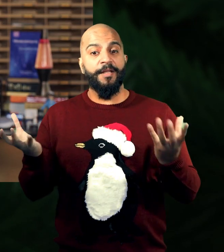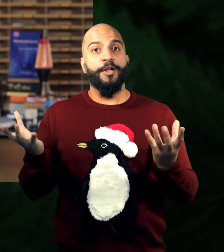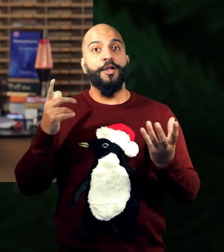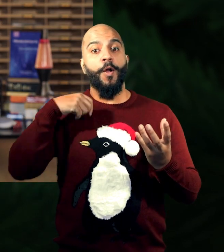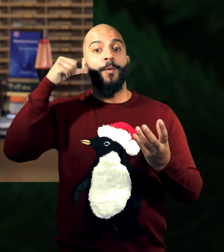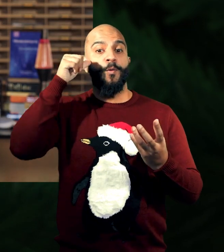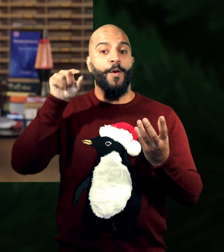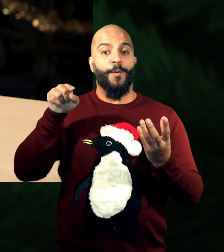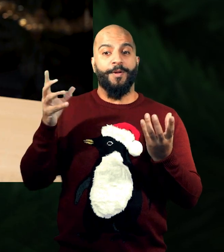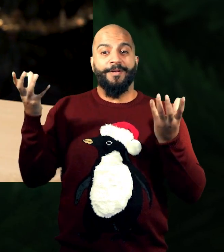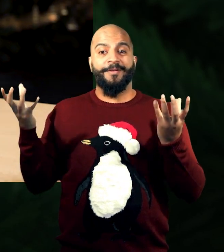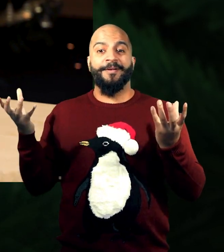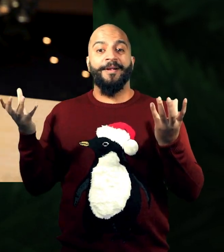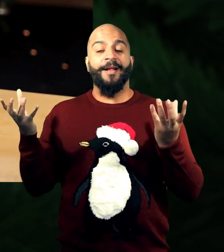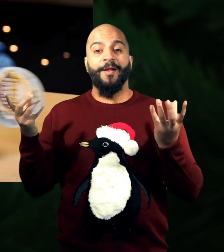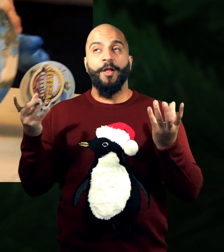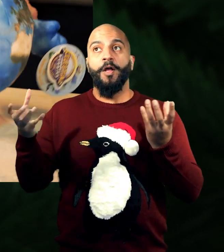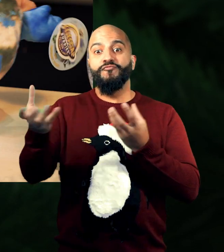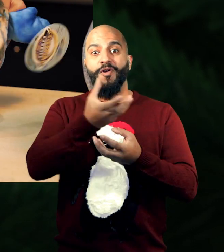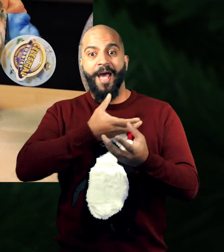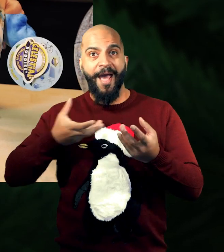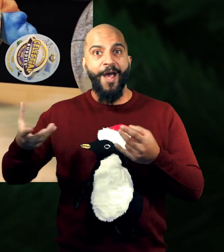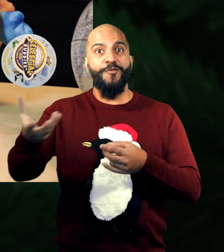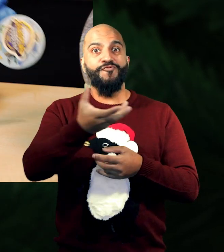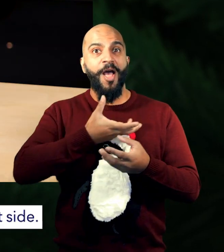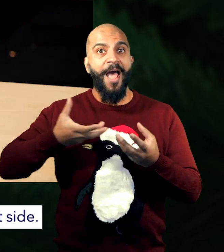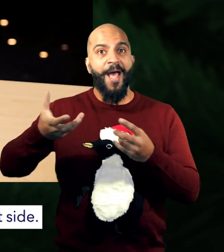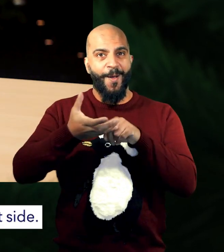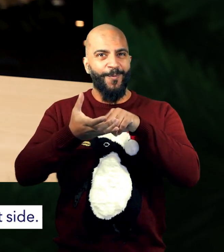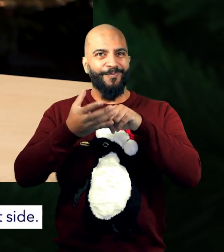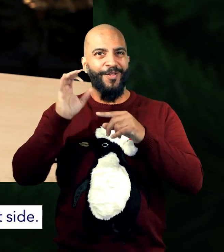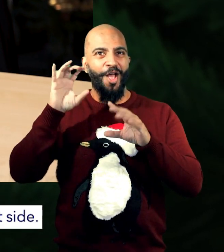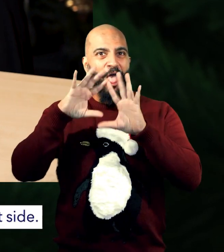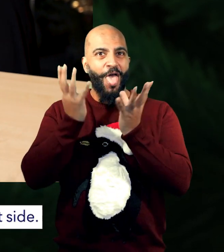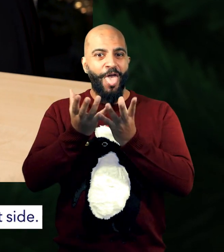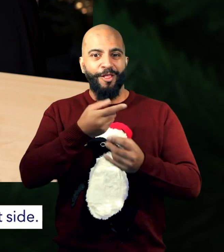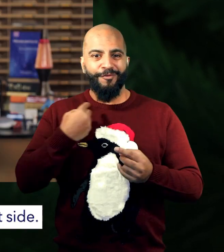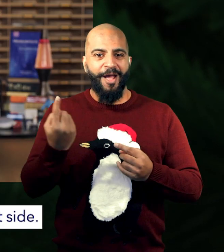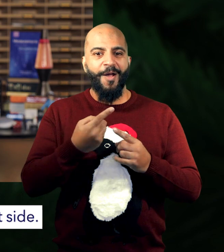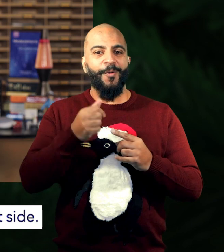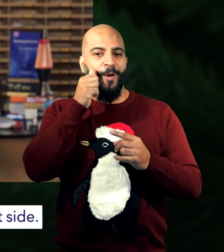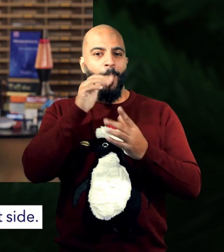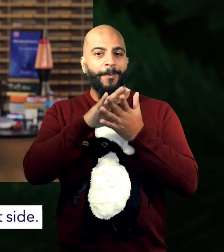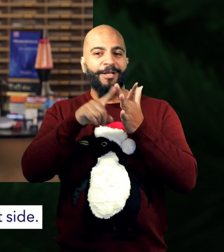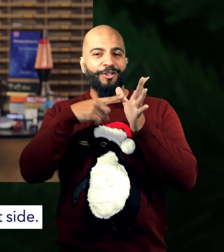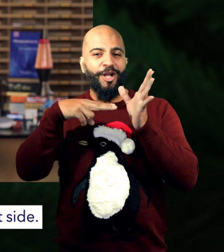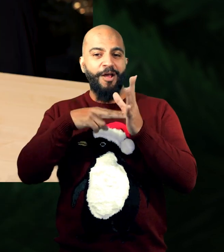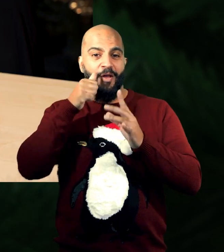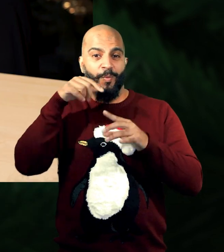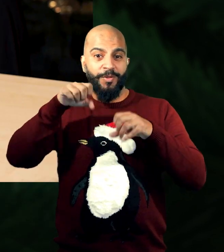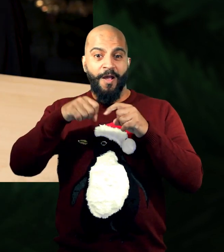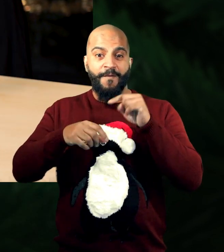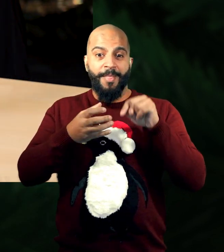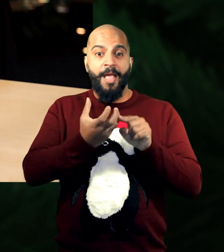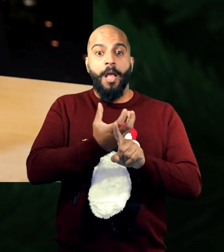the Earth orbits around the Sun once a year, like this. Which means, in January, the Earth sits here on its right size.